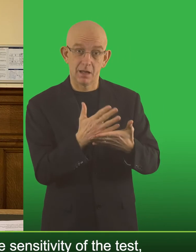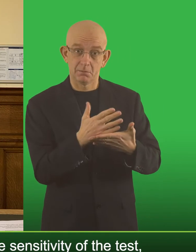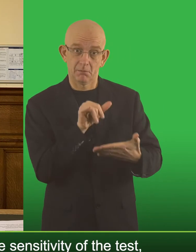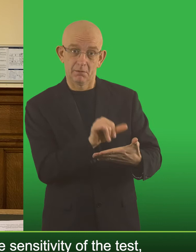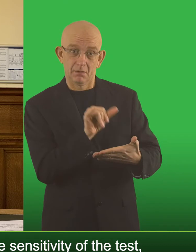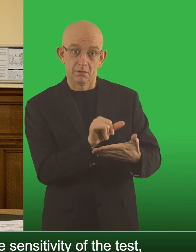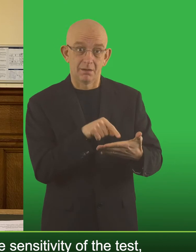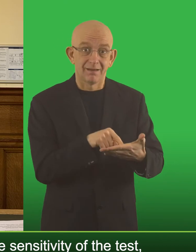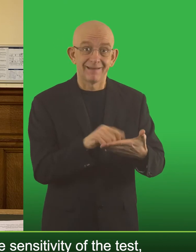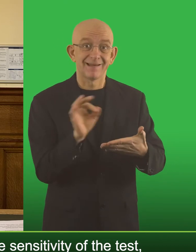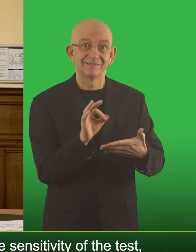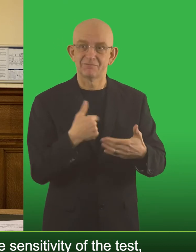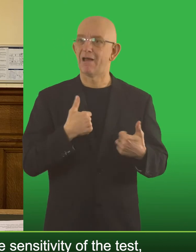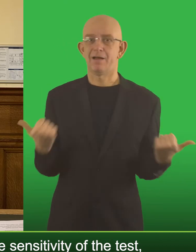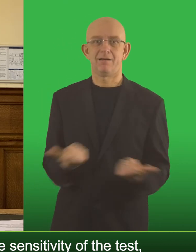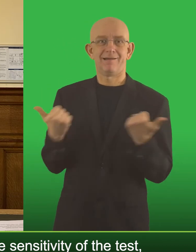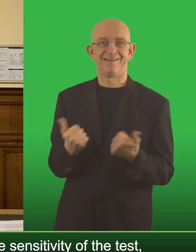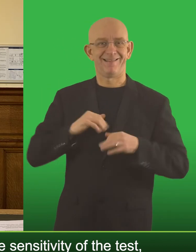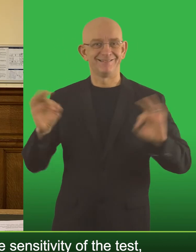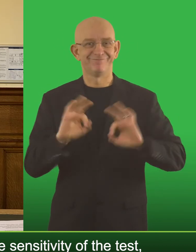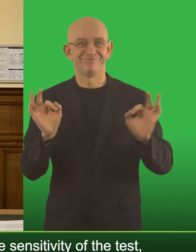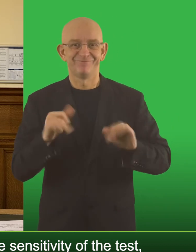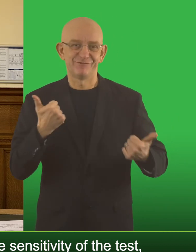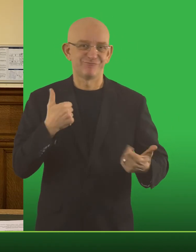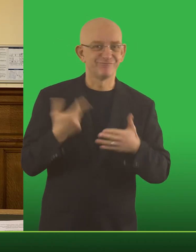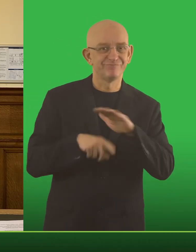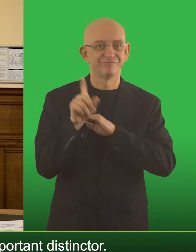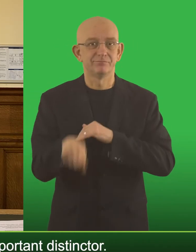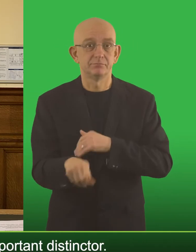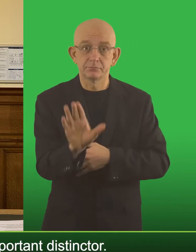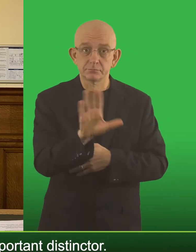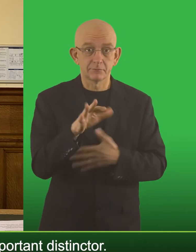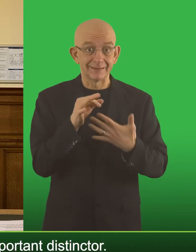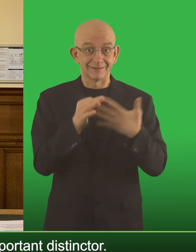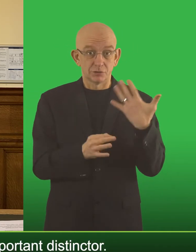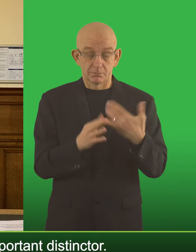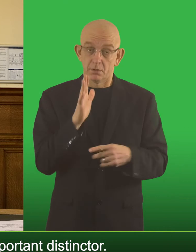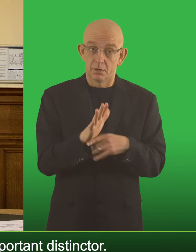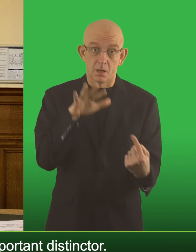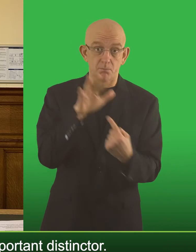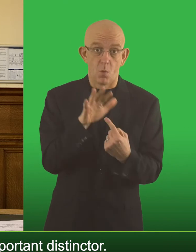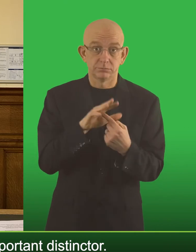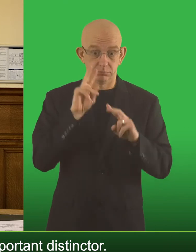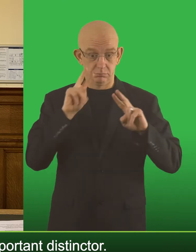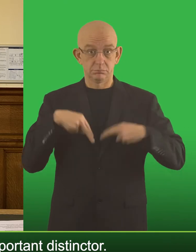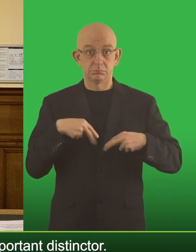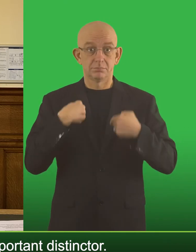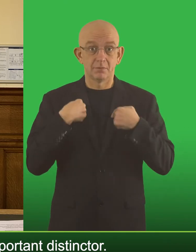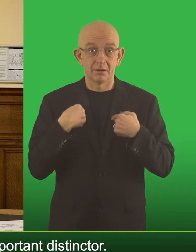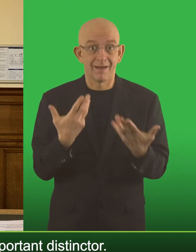of the test. So if you test negative, it doesn't mean you don't have the virus. So symptoms is a really, really important